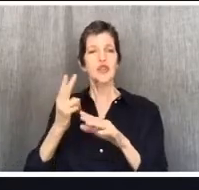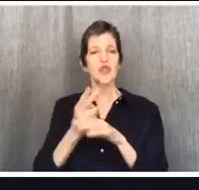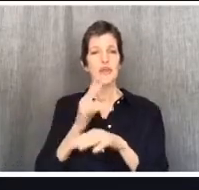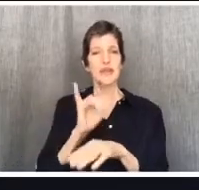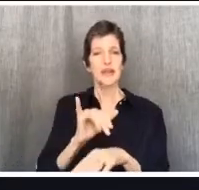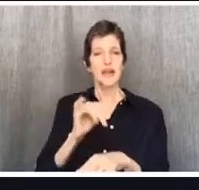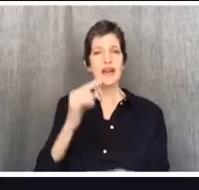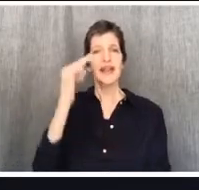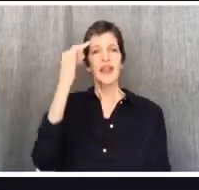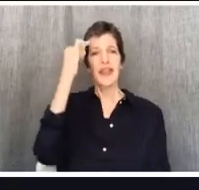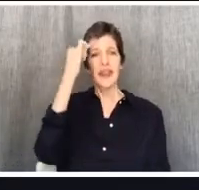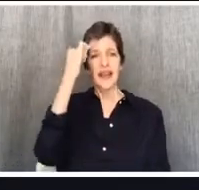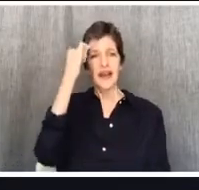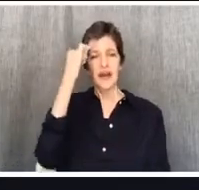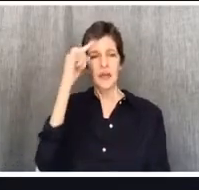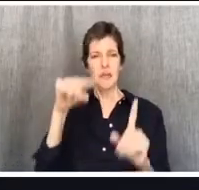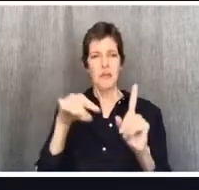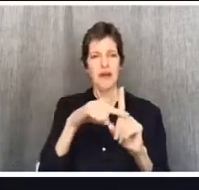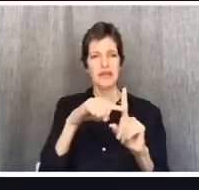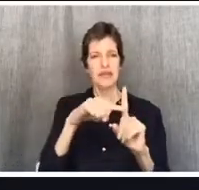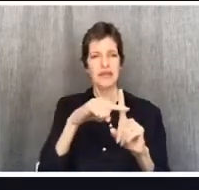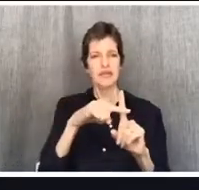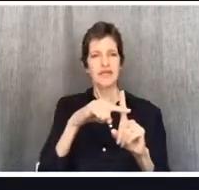of the good of the other person.